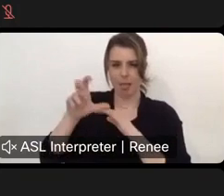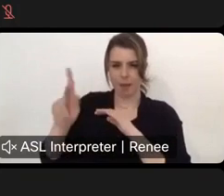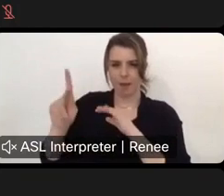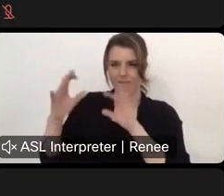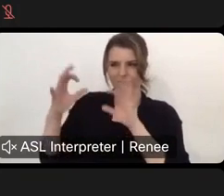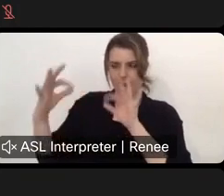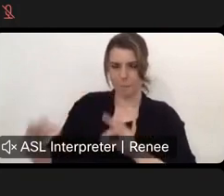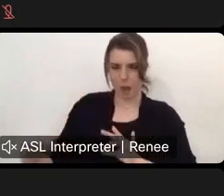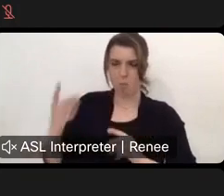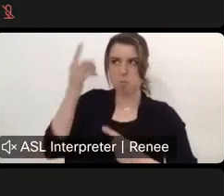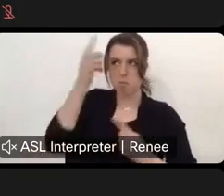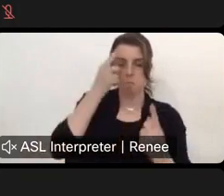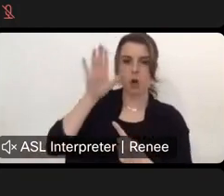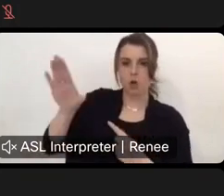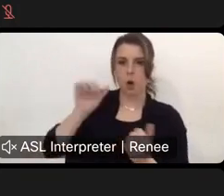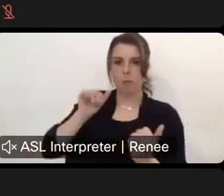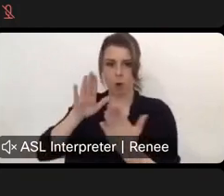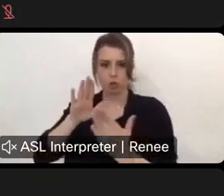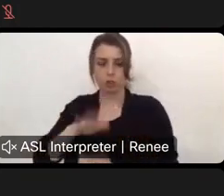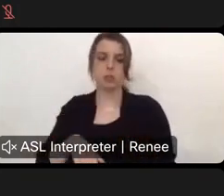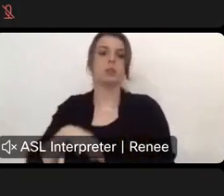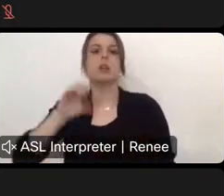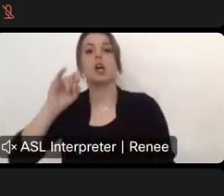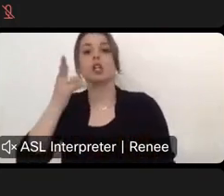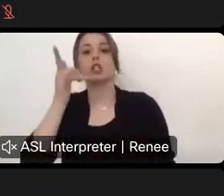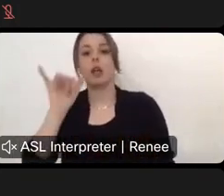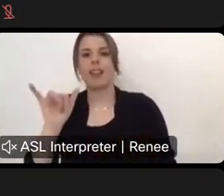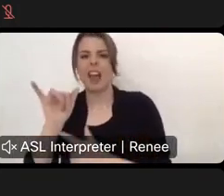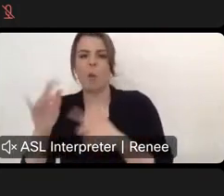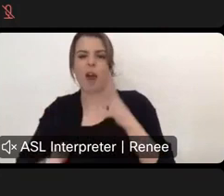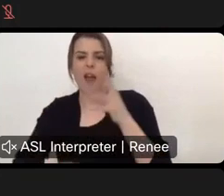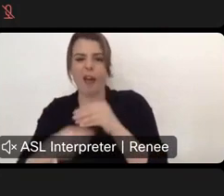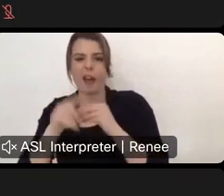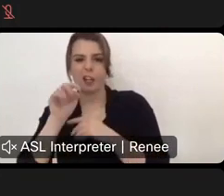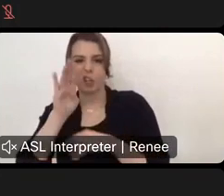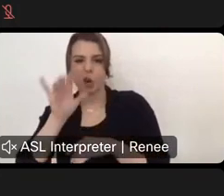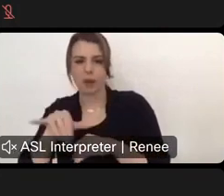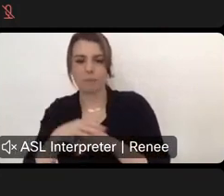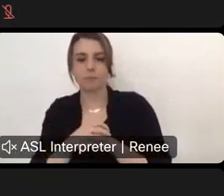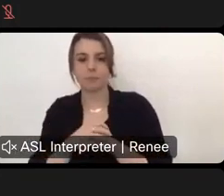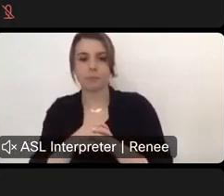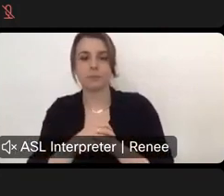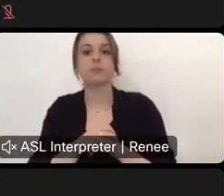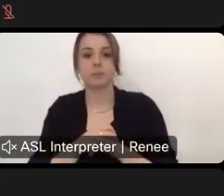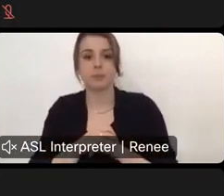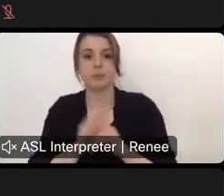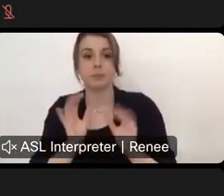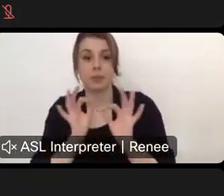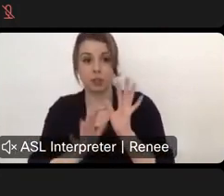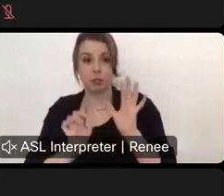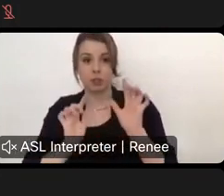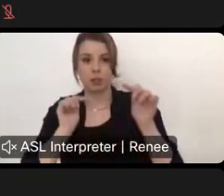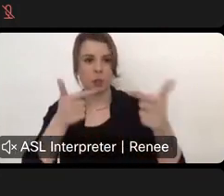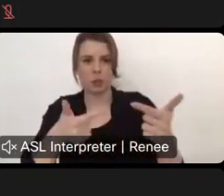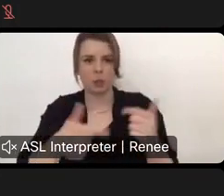we'll be happy to consider those. And miss, uh, Shelley, um, I'll just add to that. Um, and it's something that we've done in our public meetings, uh,